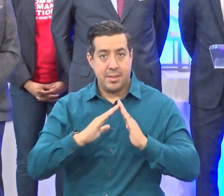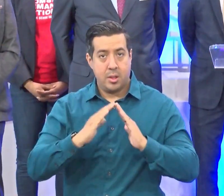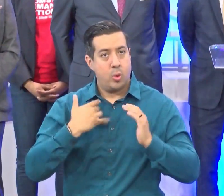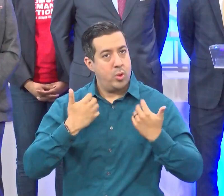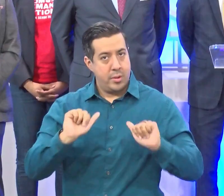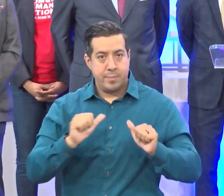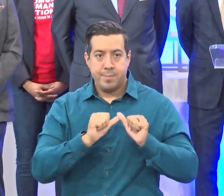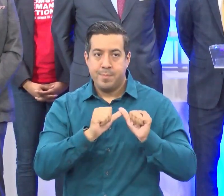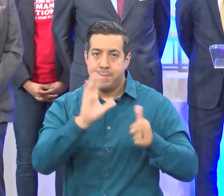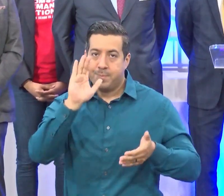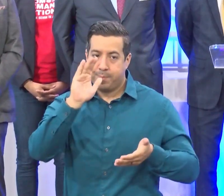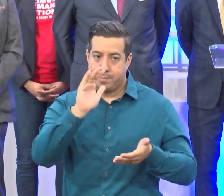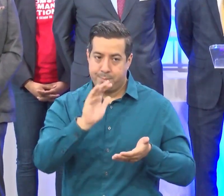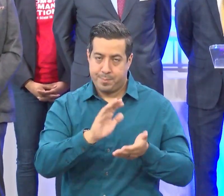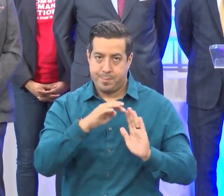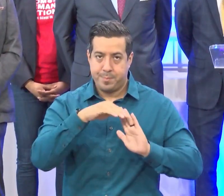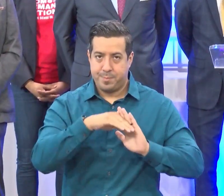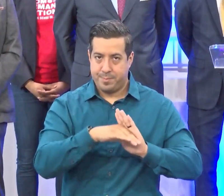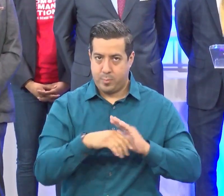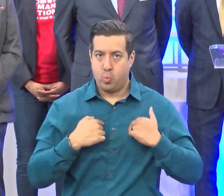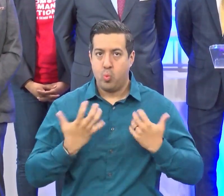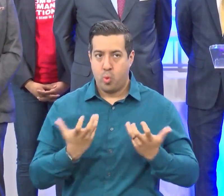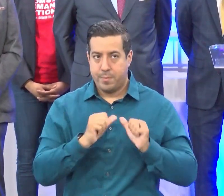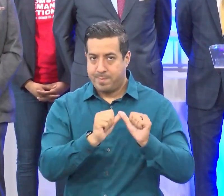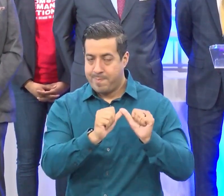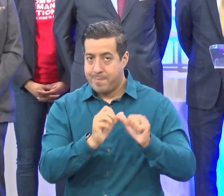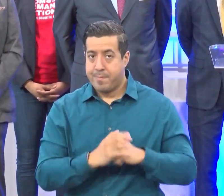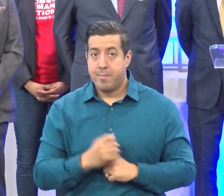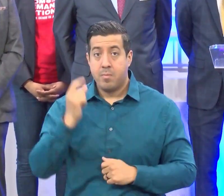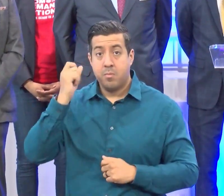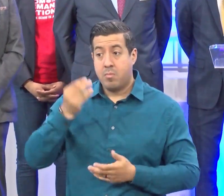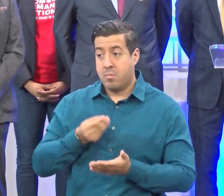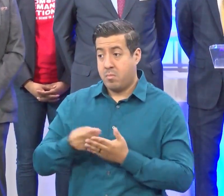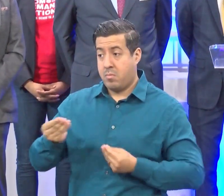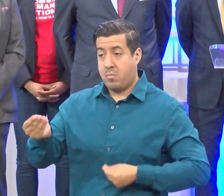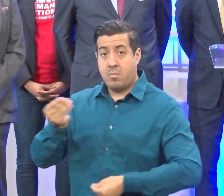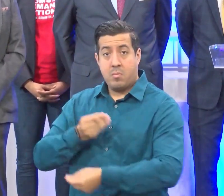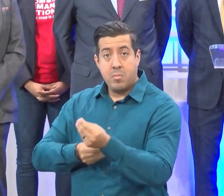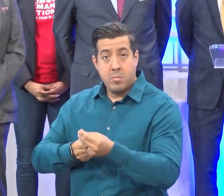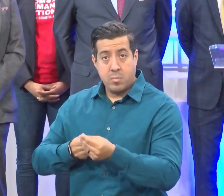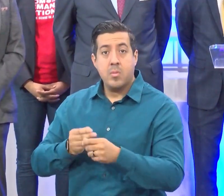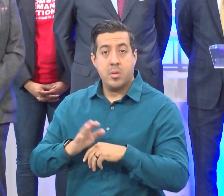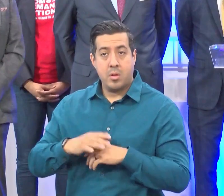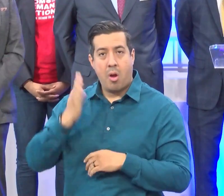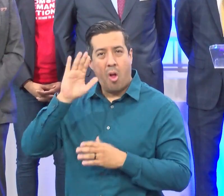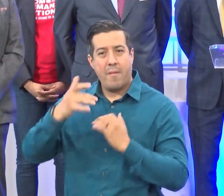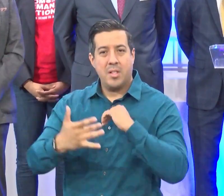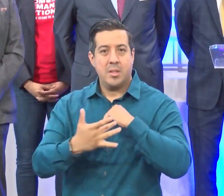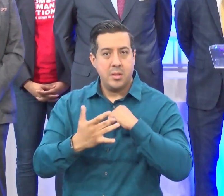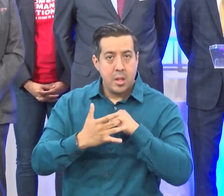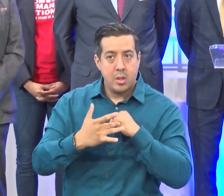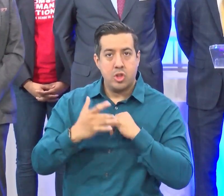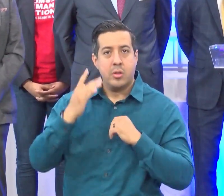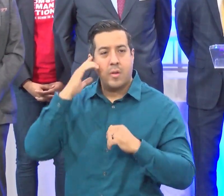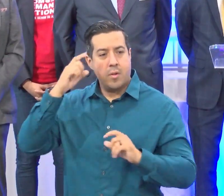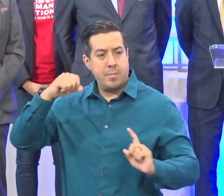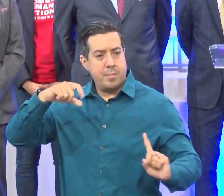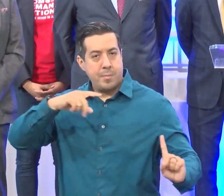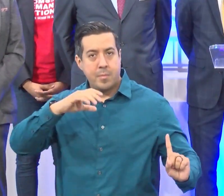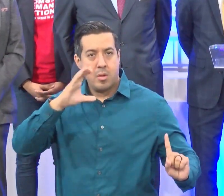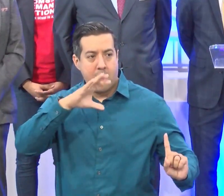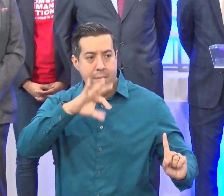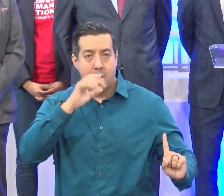to keep that momentum going. The gun buyback along with the use of shot spider of the technology doing more to reduce domestic